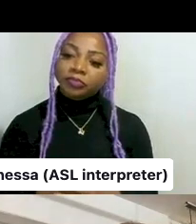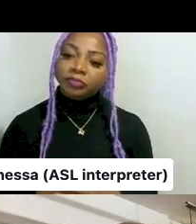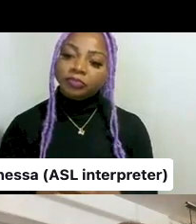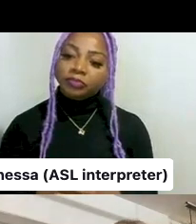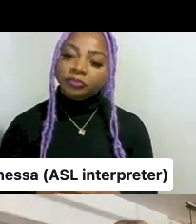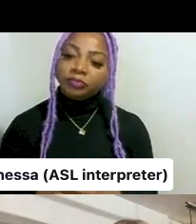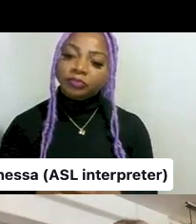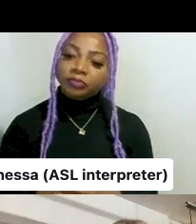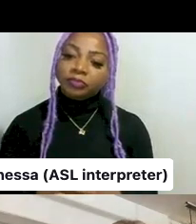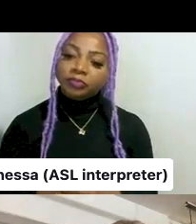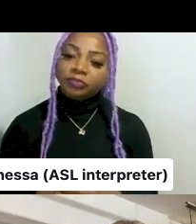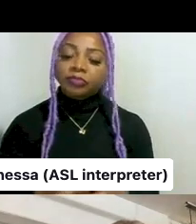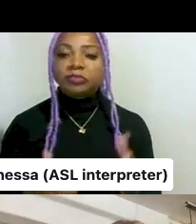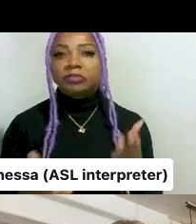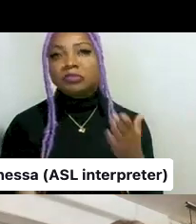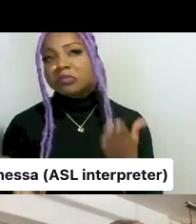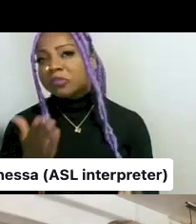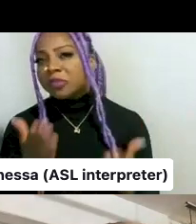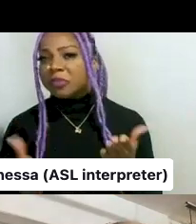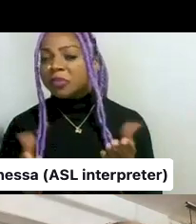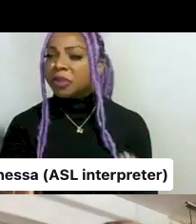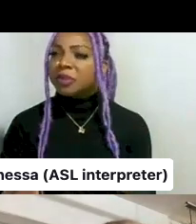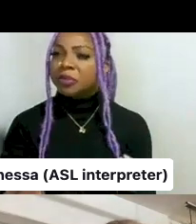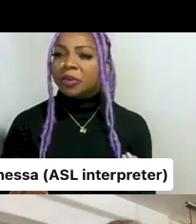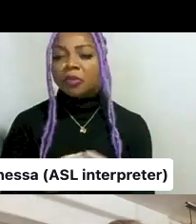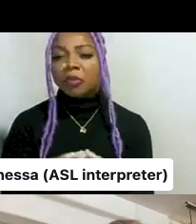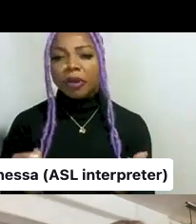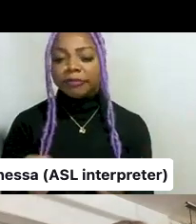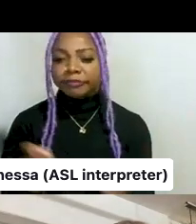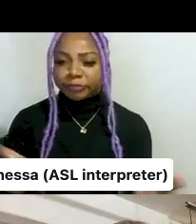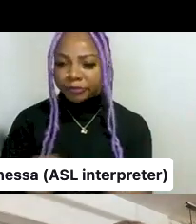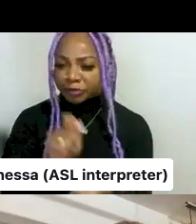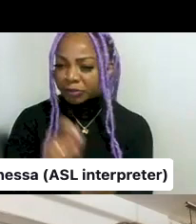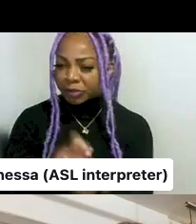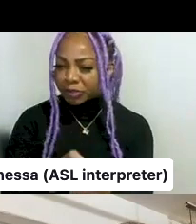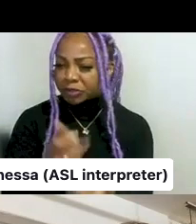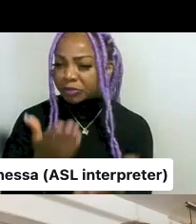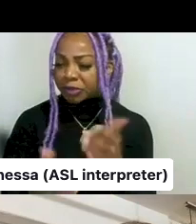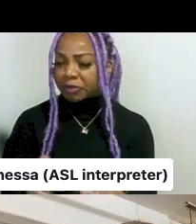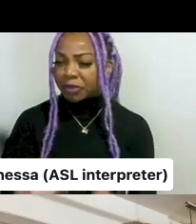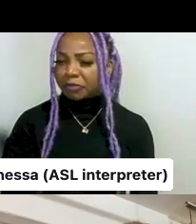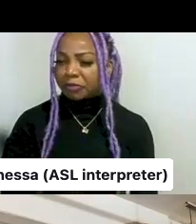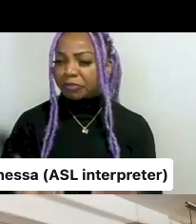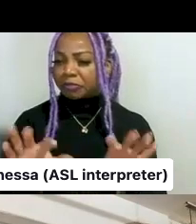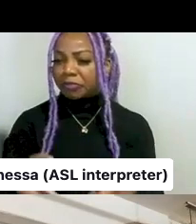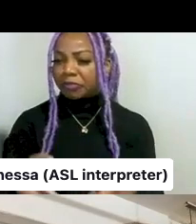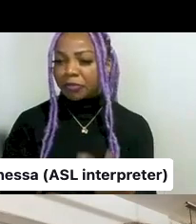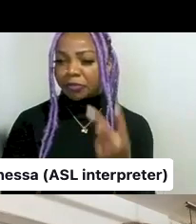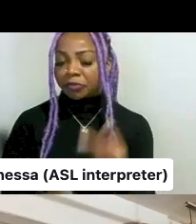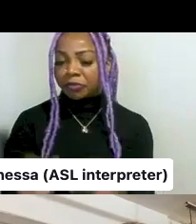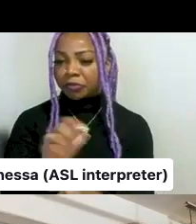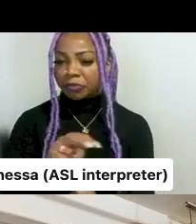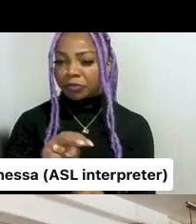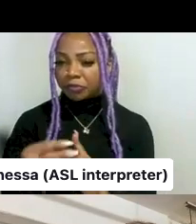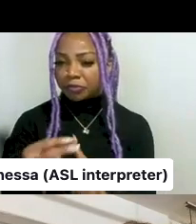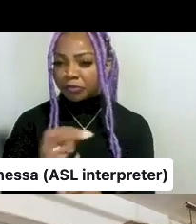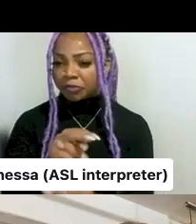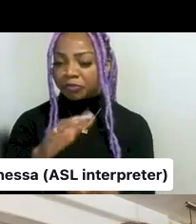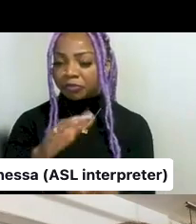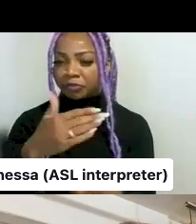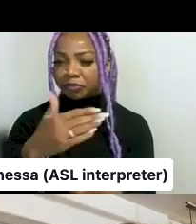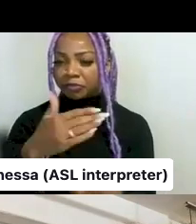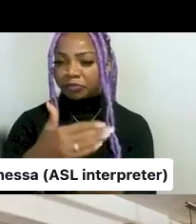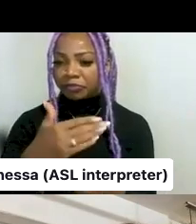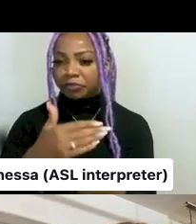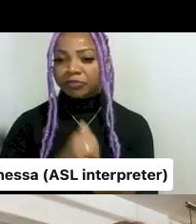orientation or direction, um, we might give them two perspectives. And the first perspective that we gave was what does this